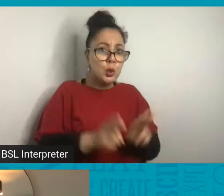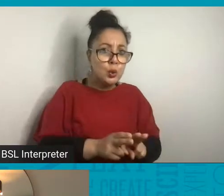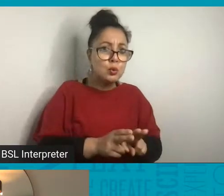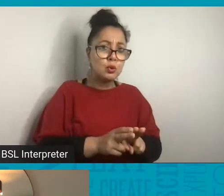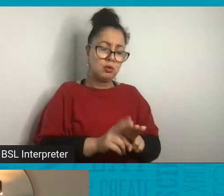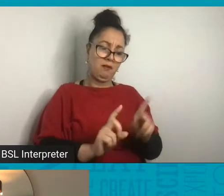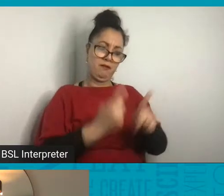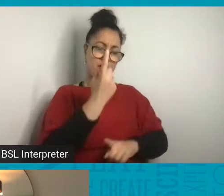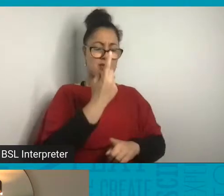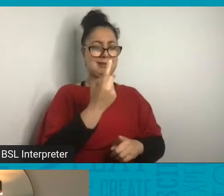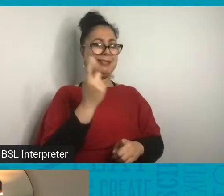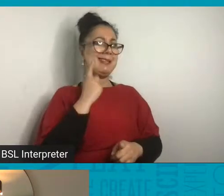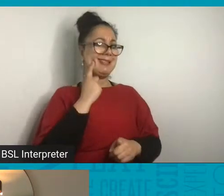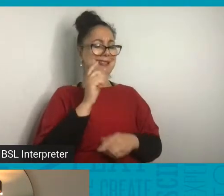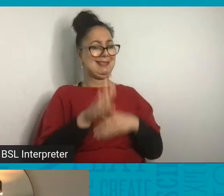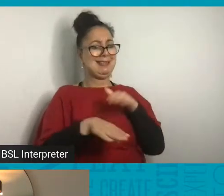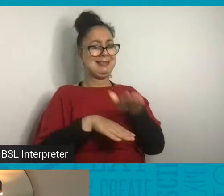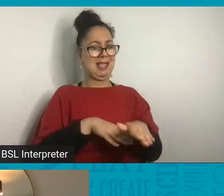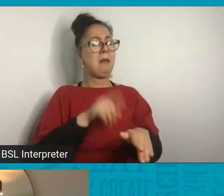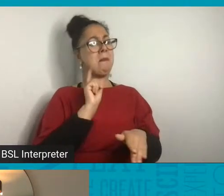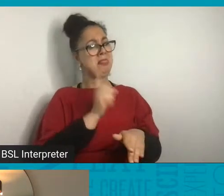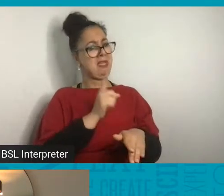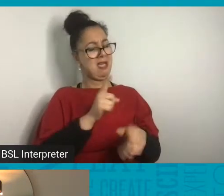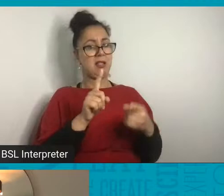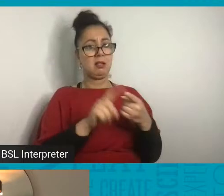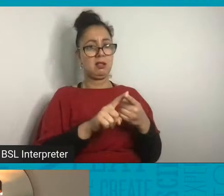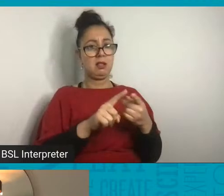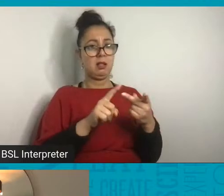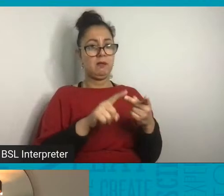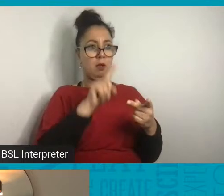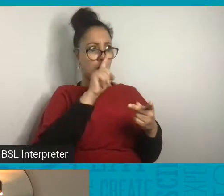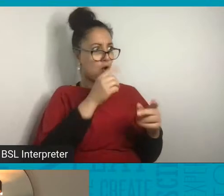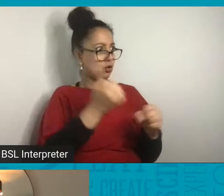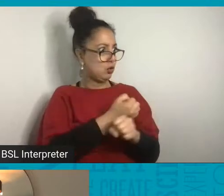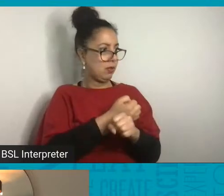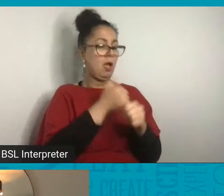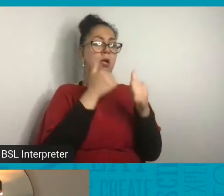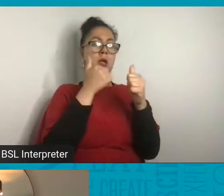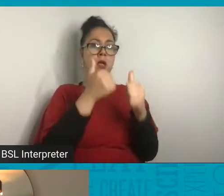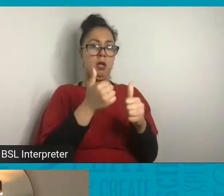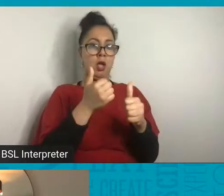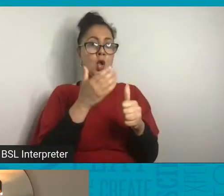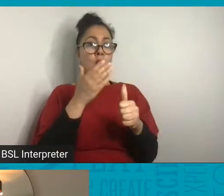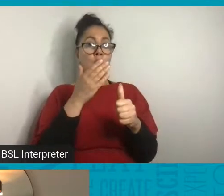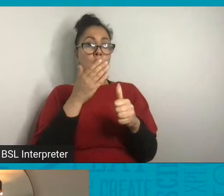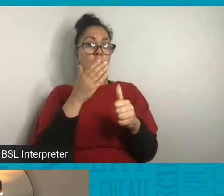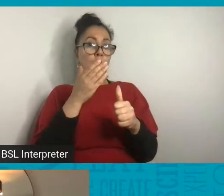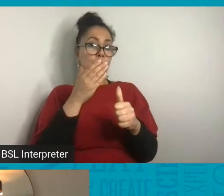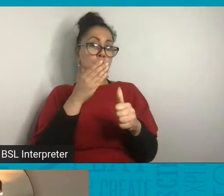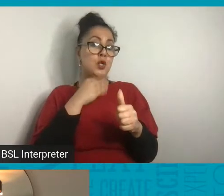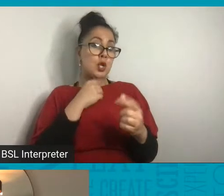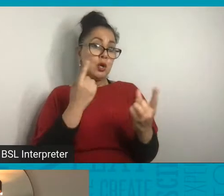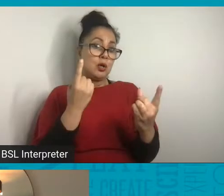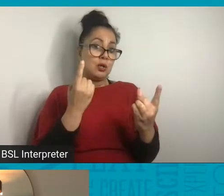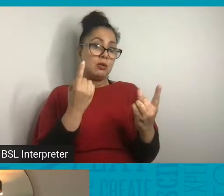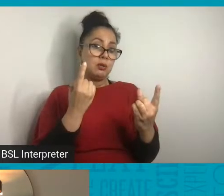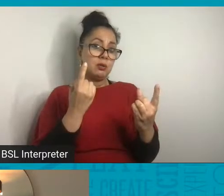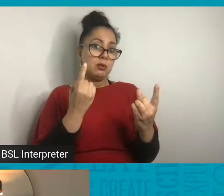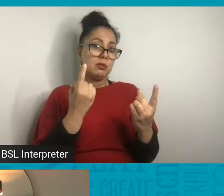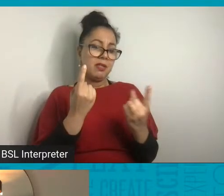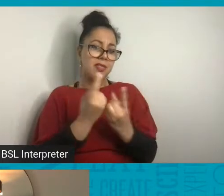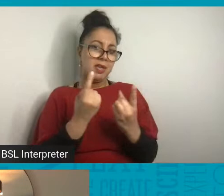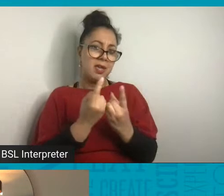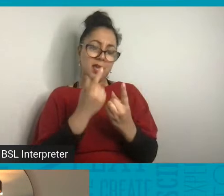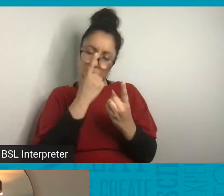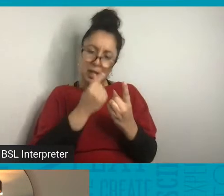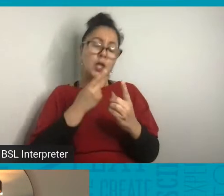the first easiest step. And then if you cannot do that, we used, we used thing or things of waste in which you can